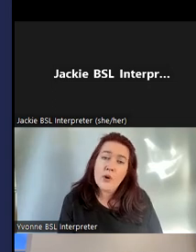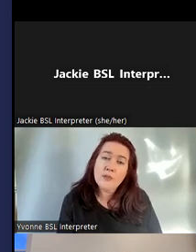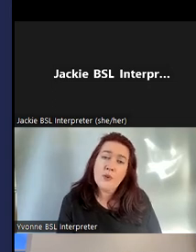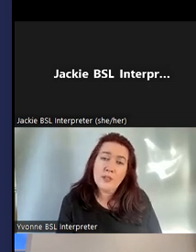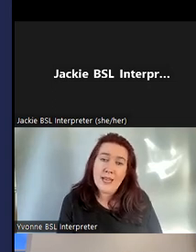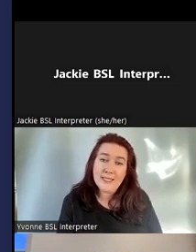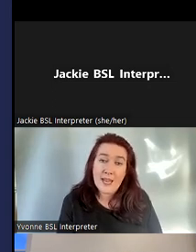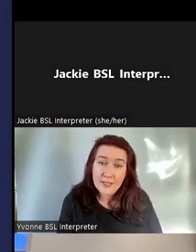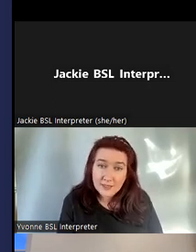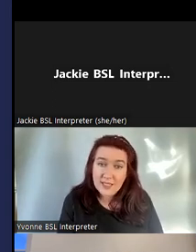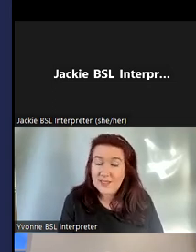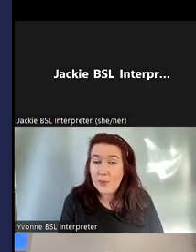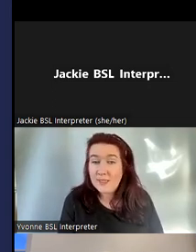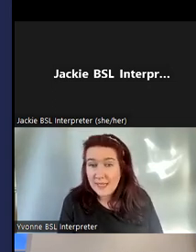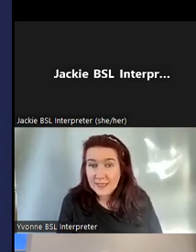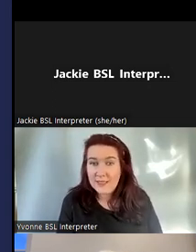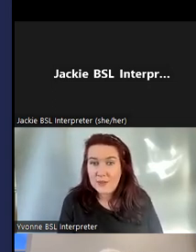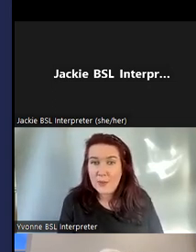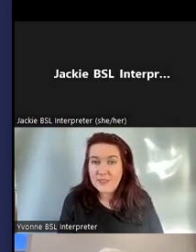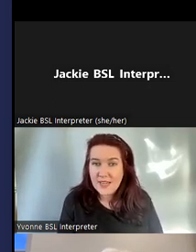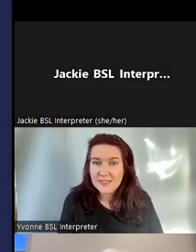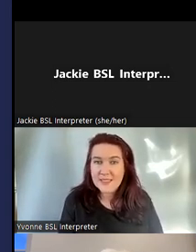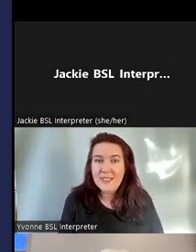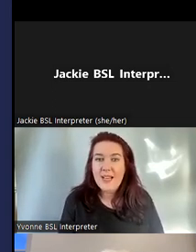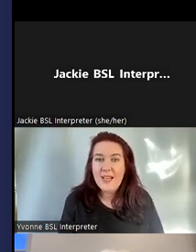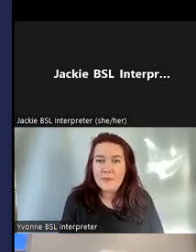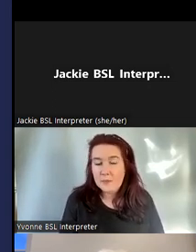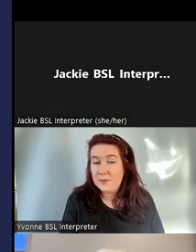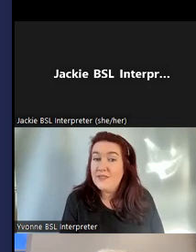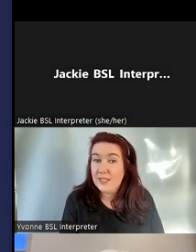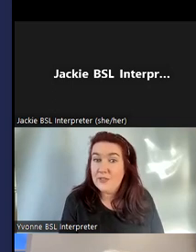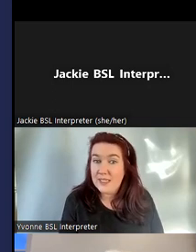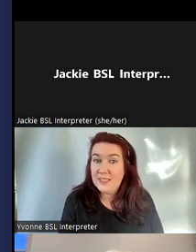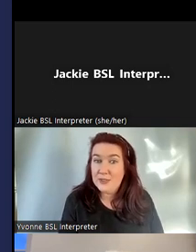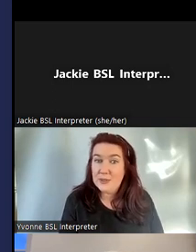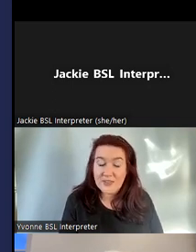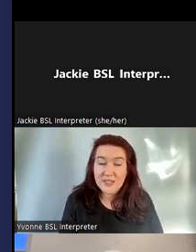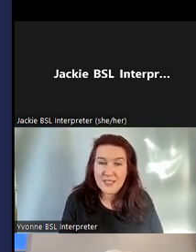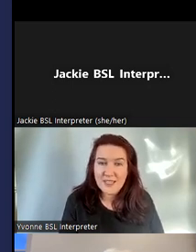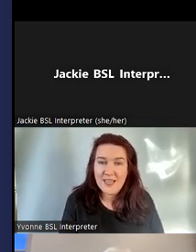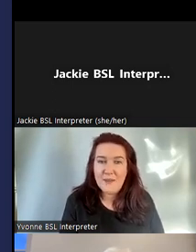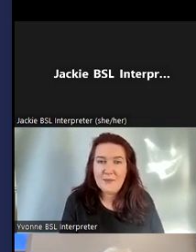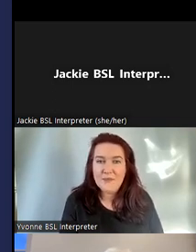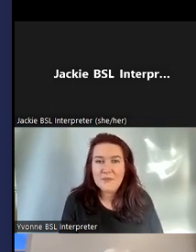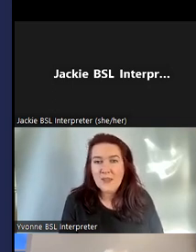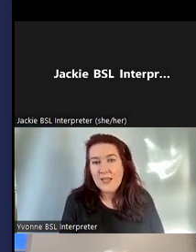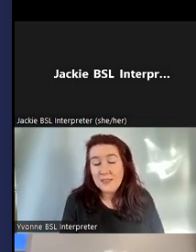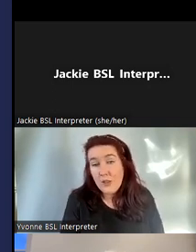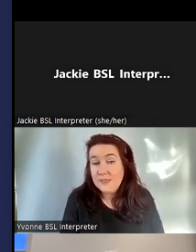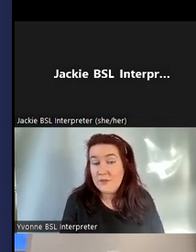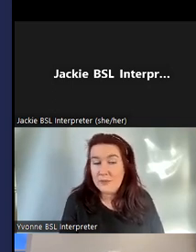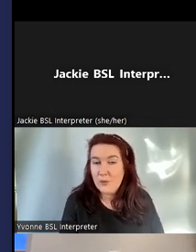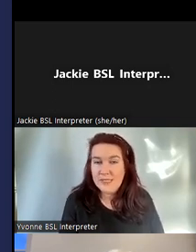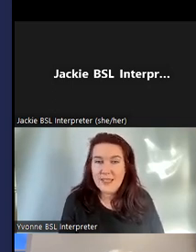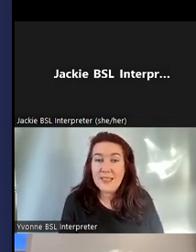We also organise gatherings and quiz nights and quiz events specifically related to deaf history and